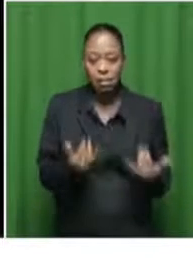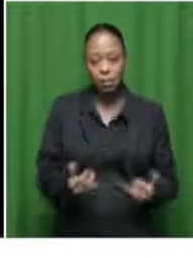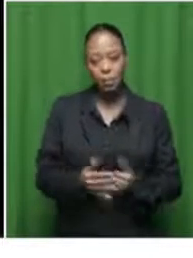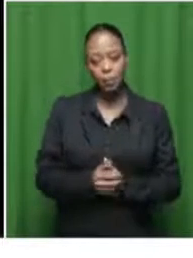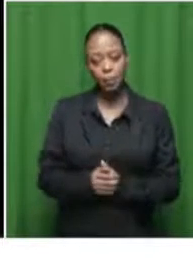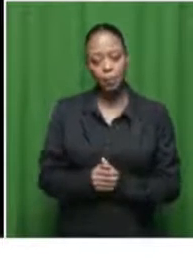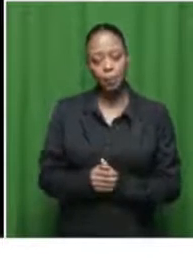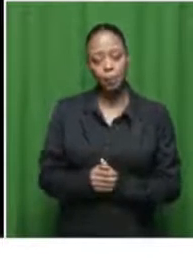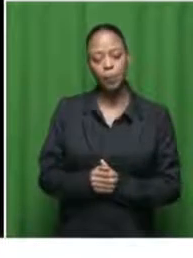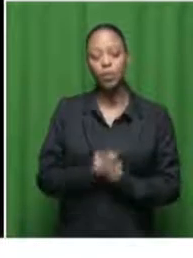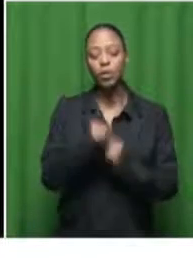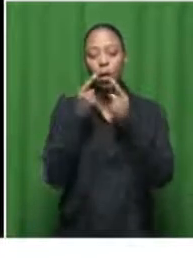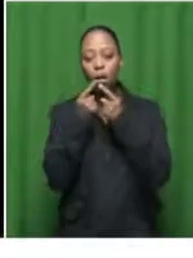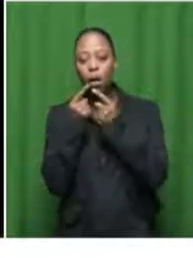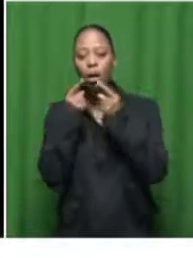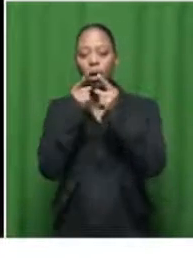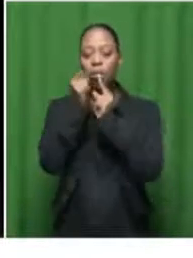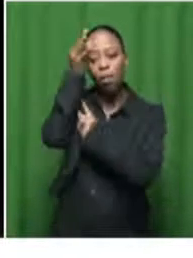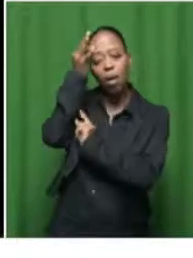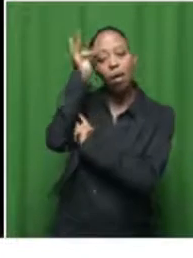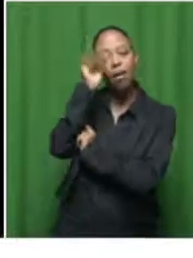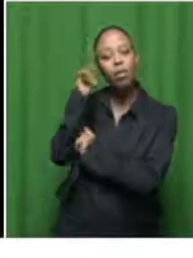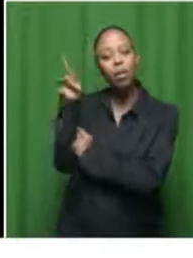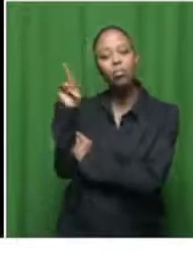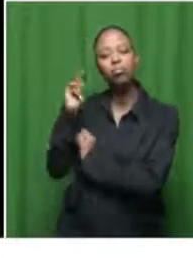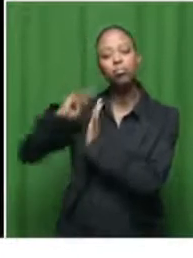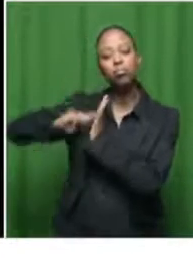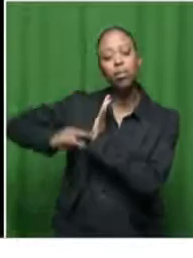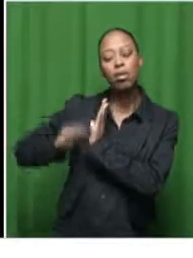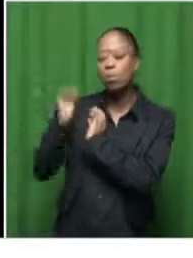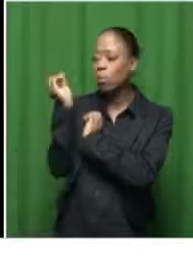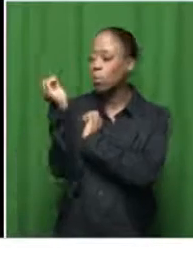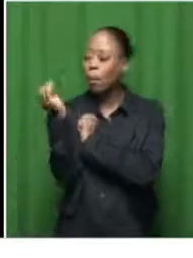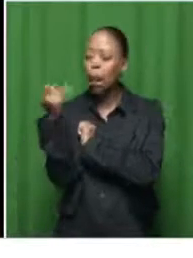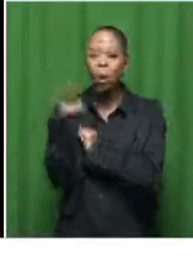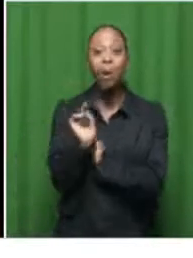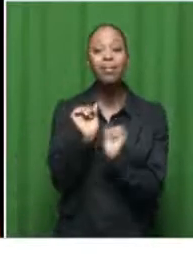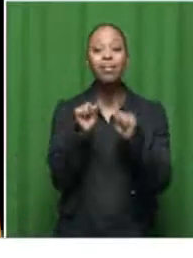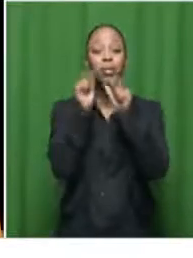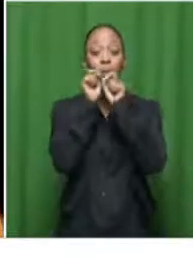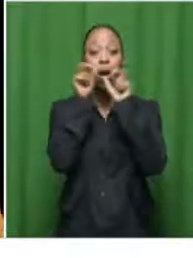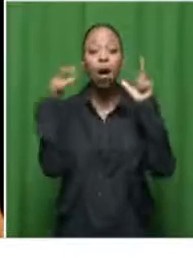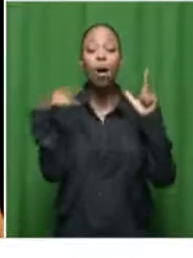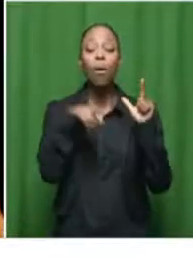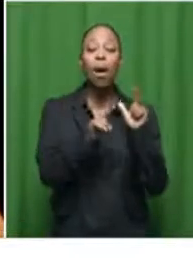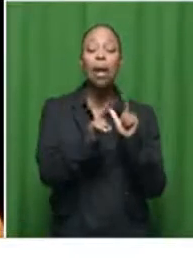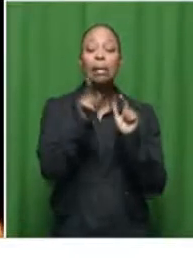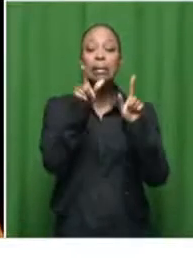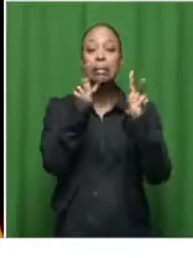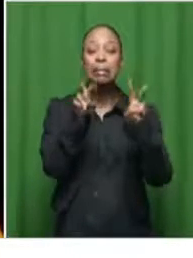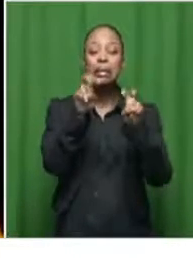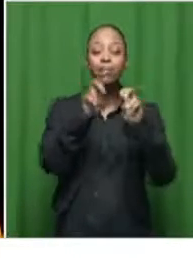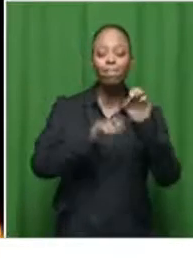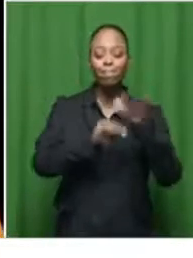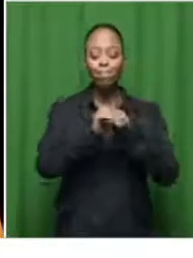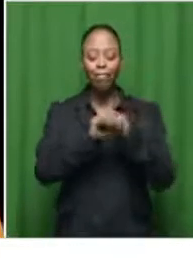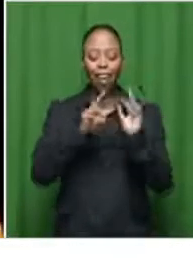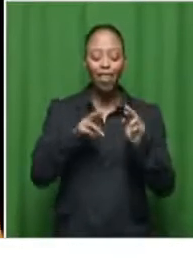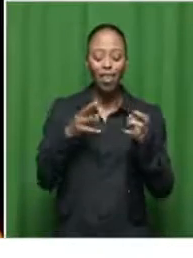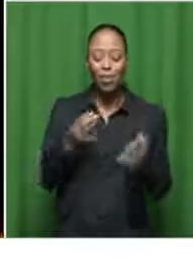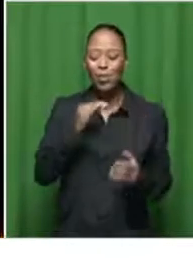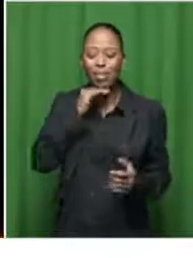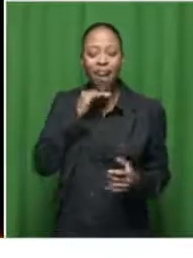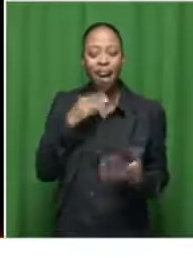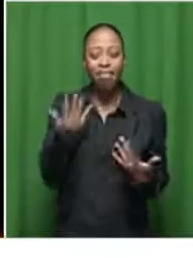what's your message to to the government to the decision makers obviously we do know that the issue of the limited resources